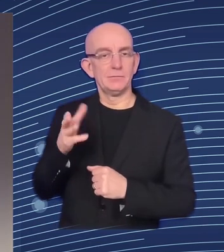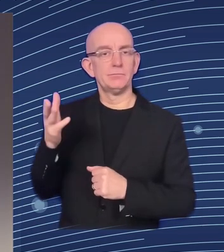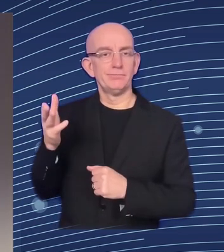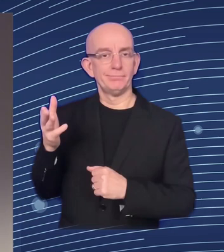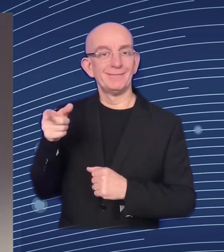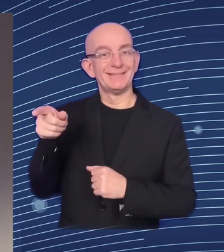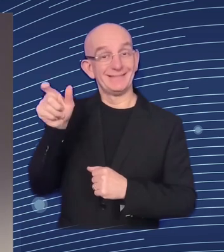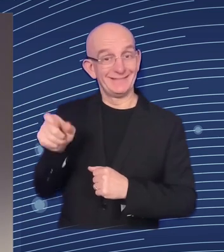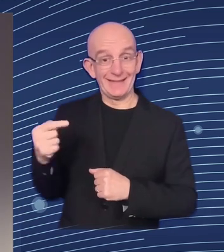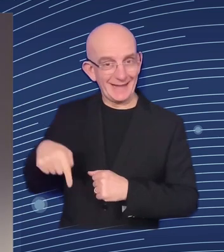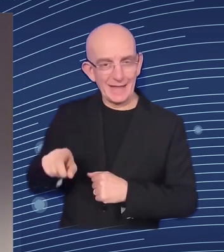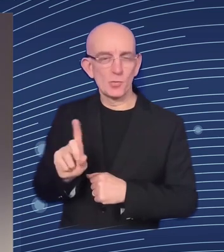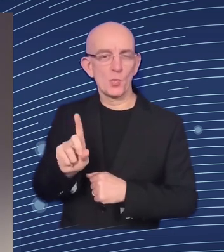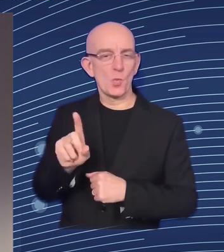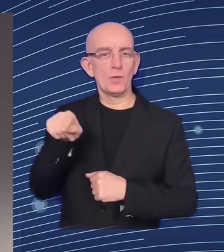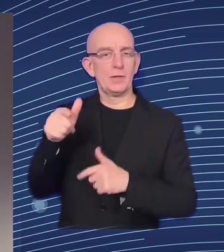moment as well